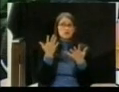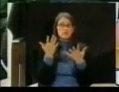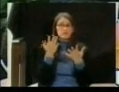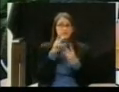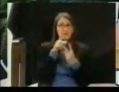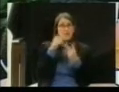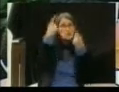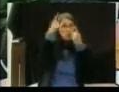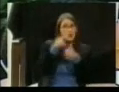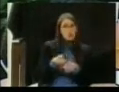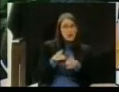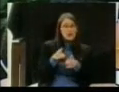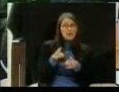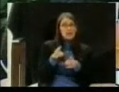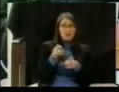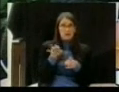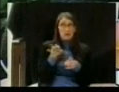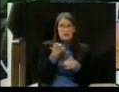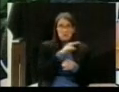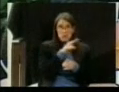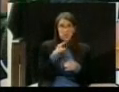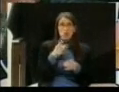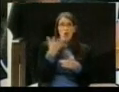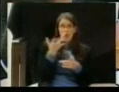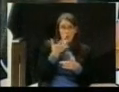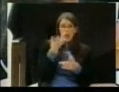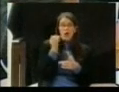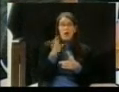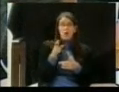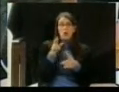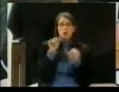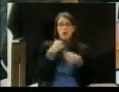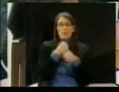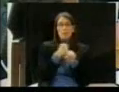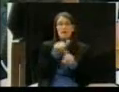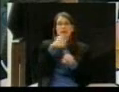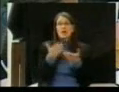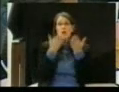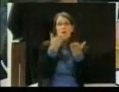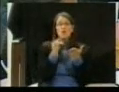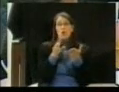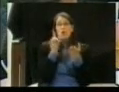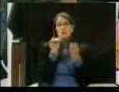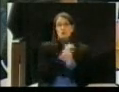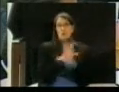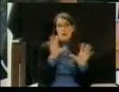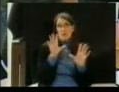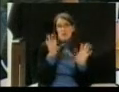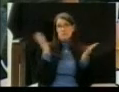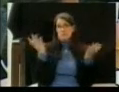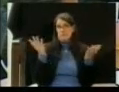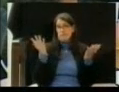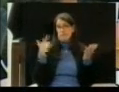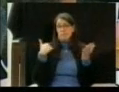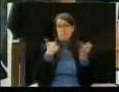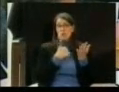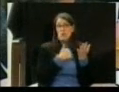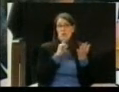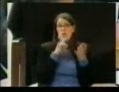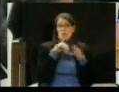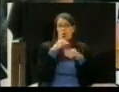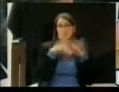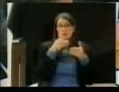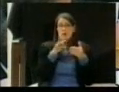make a counteroffer or you could do nothing. We are in the process of defending the lawsuit. And if